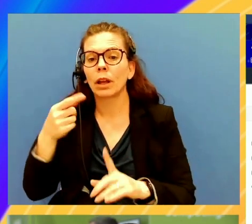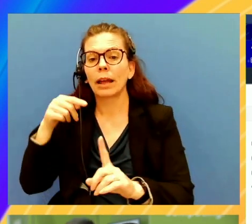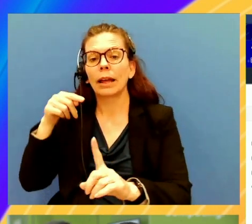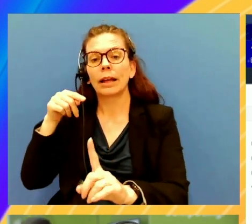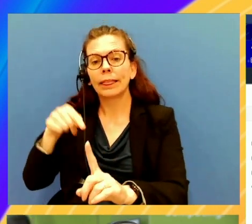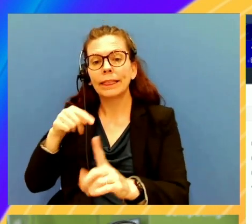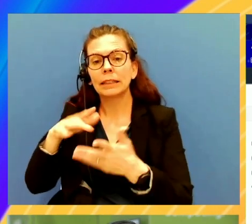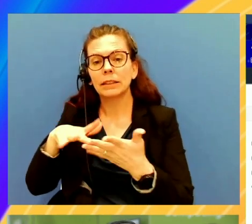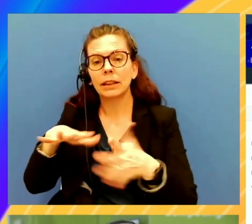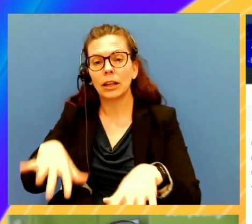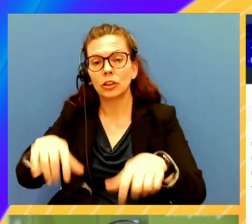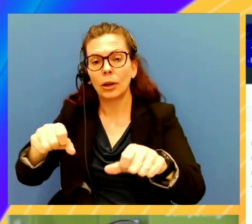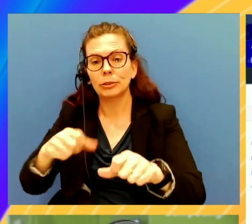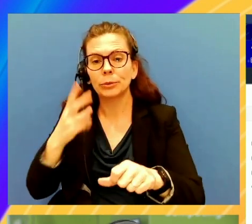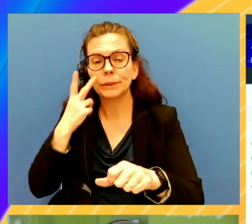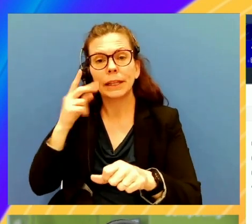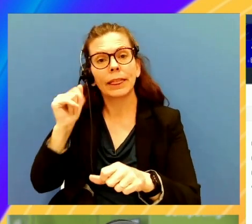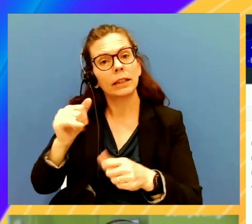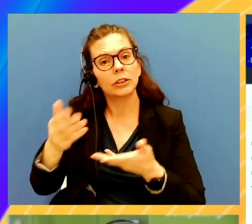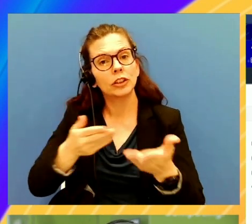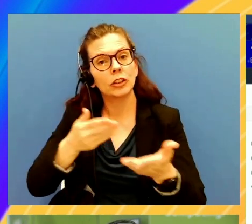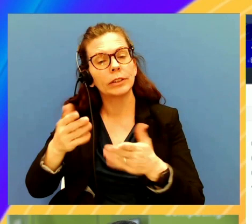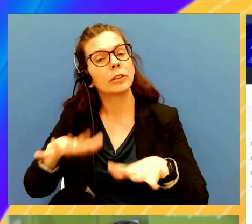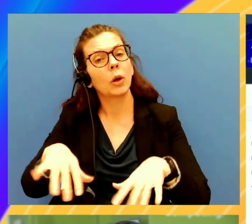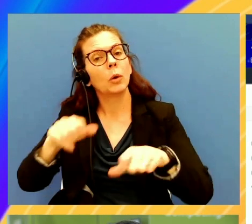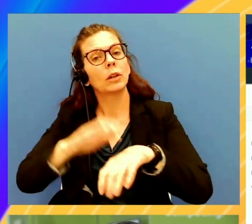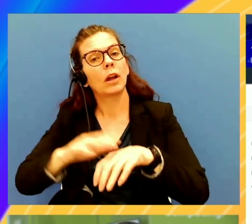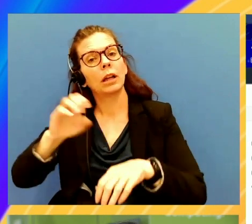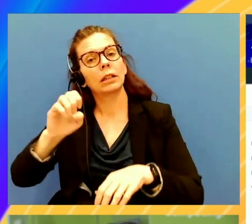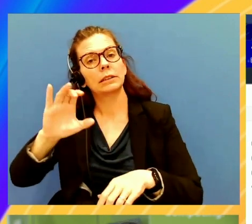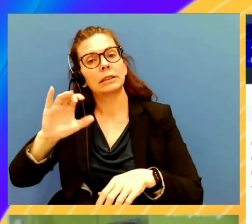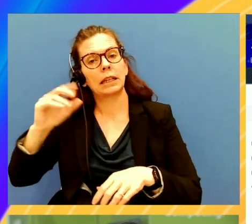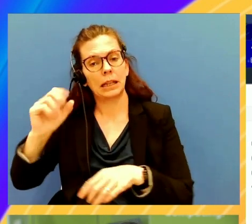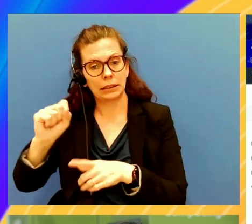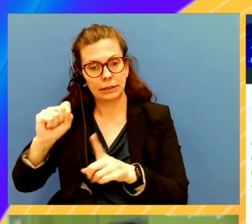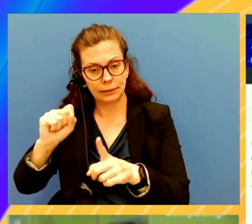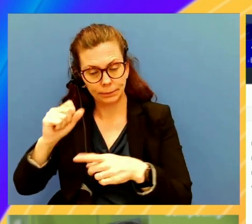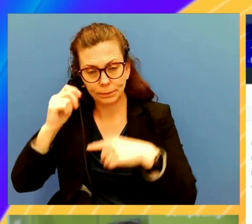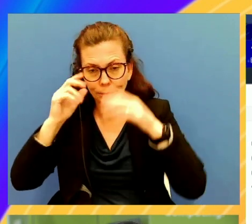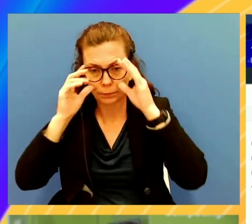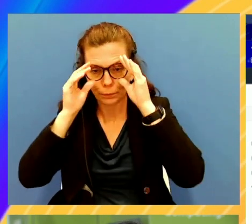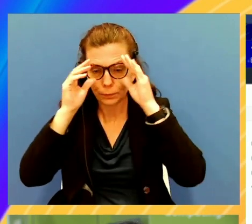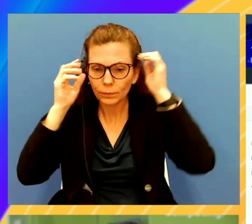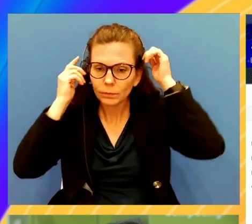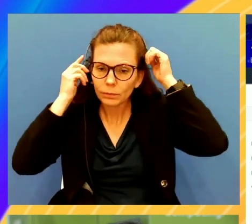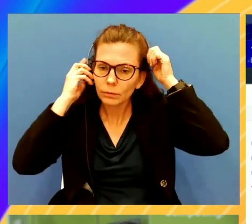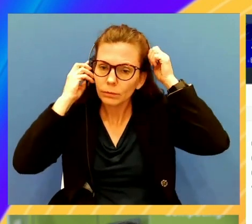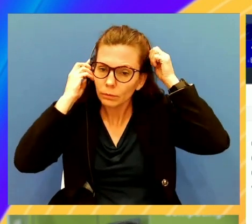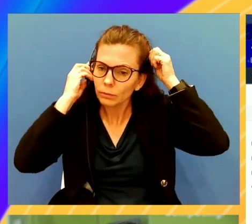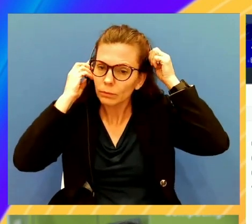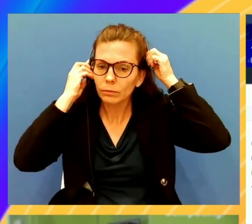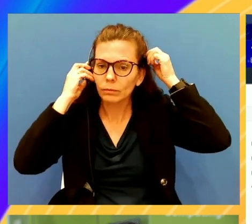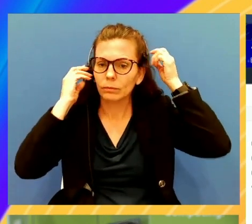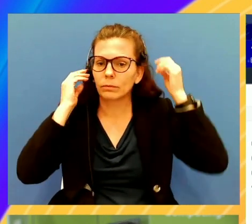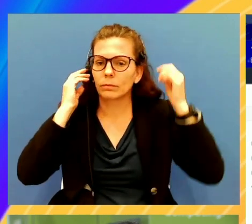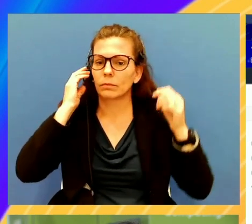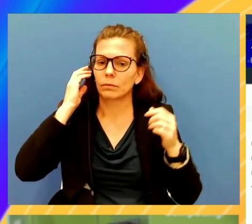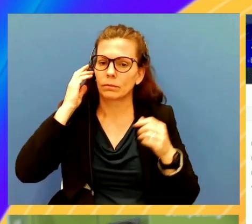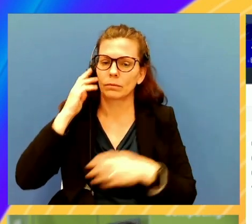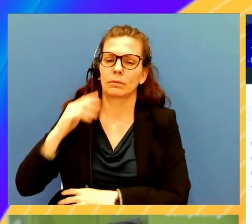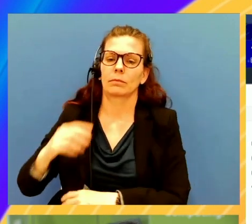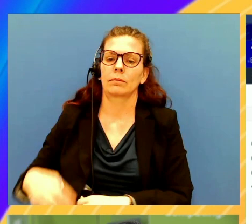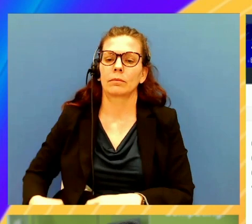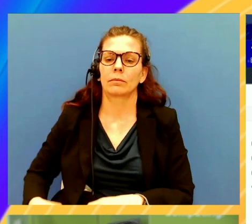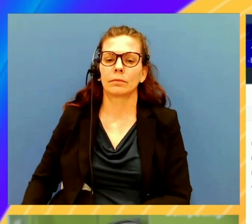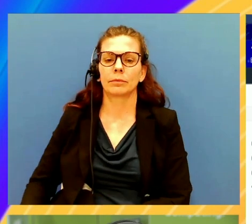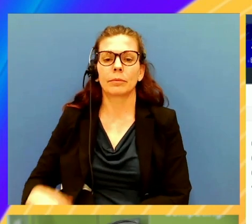about adoption. So each of them is a service that's hosted on ECS Fargate. Now, your pet search, so, like, let's say, like, a client call comes in